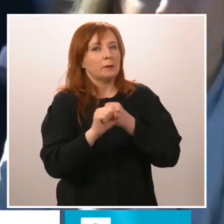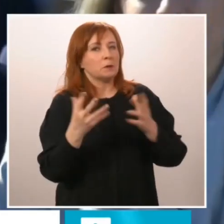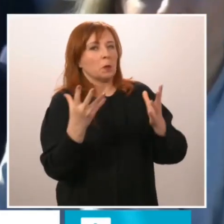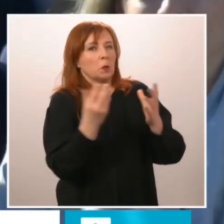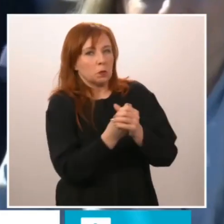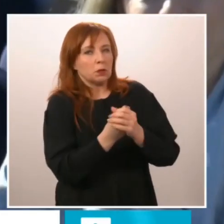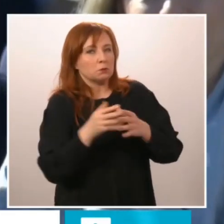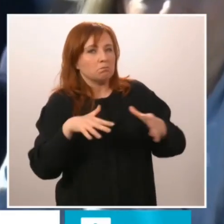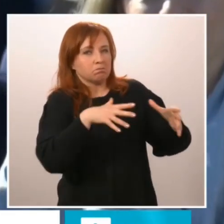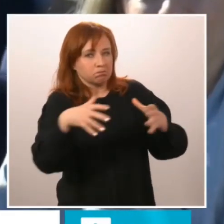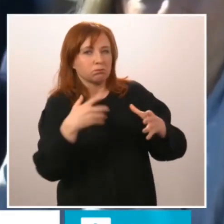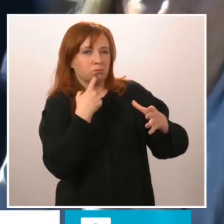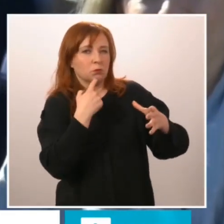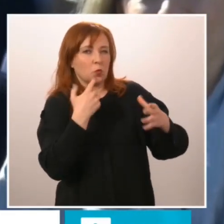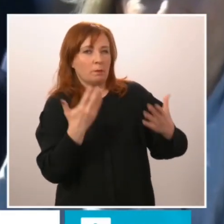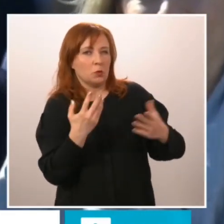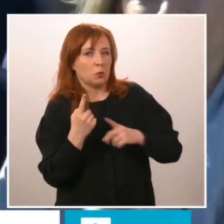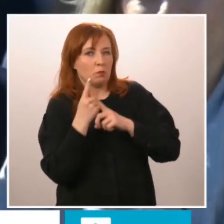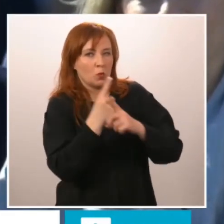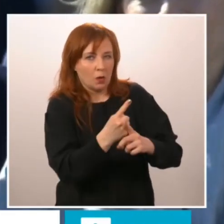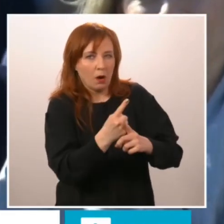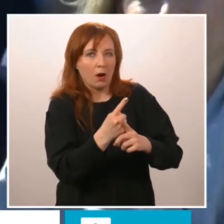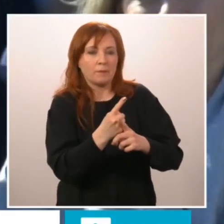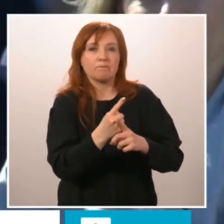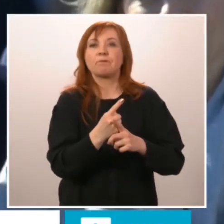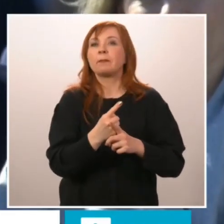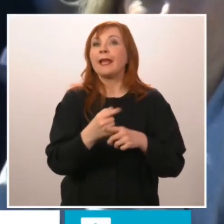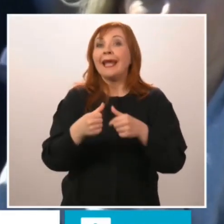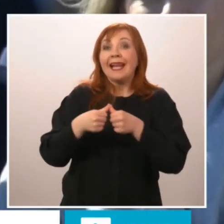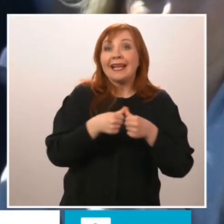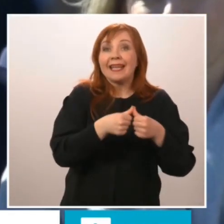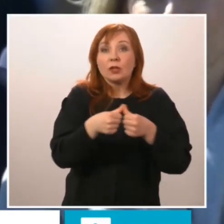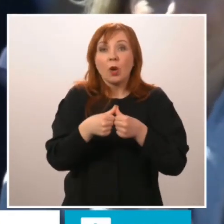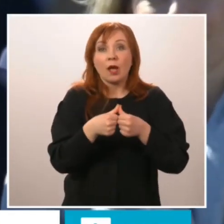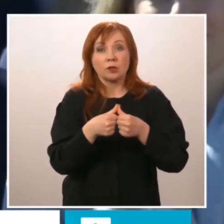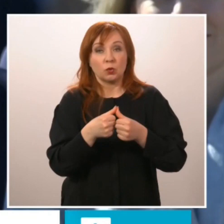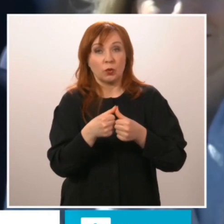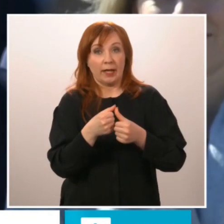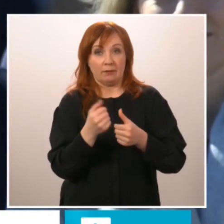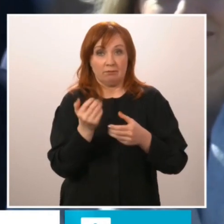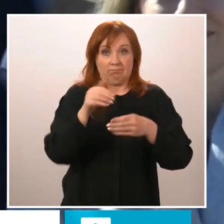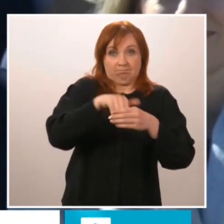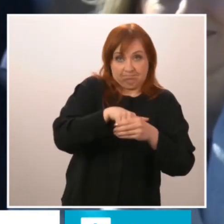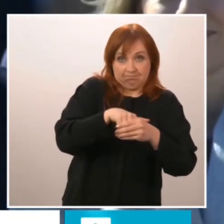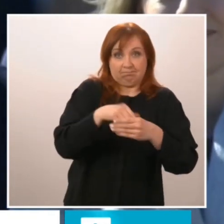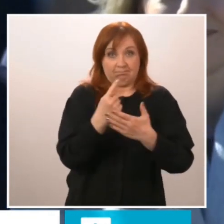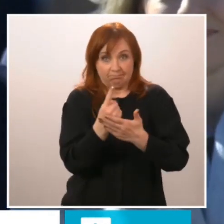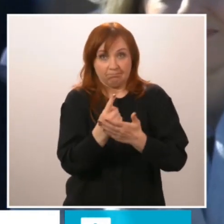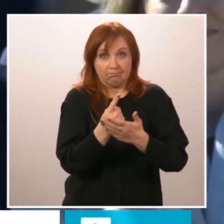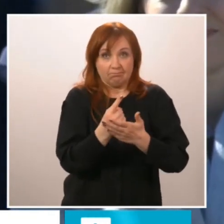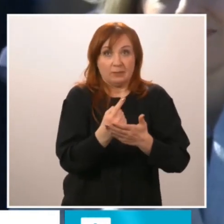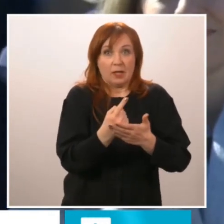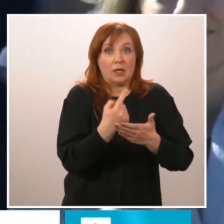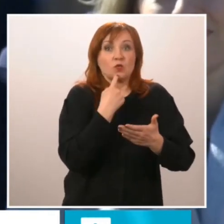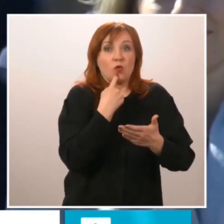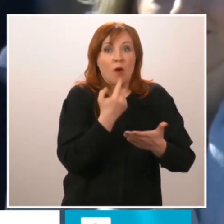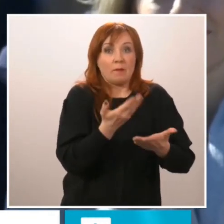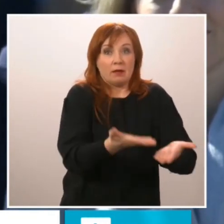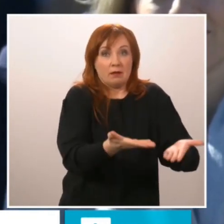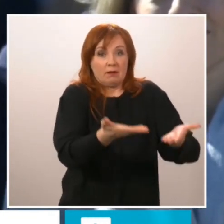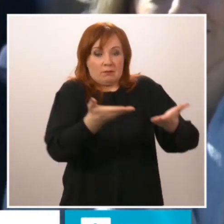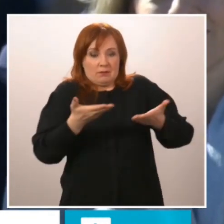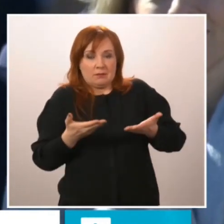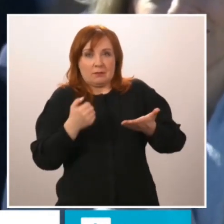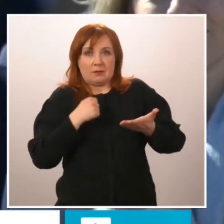Membership of the Alliance provides security for Finland. Finland, on the other hand,